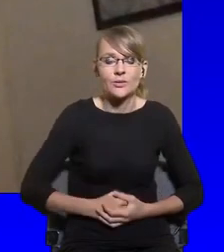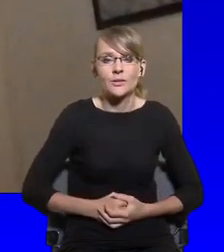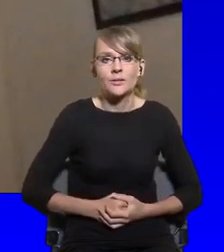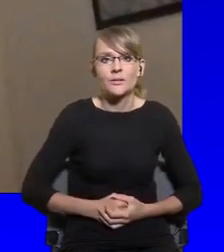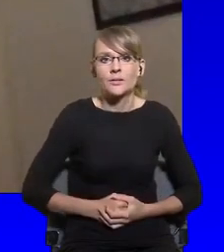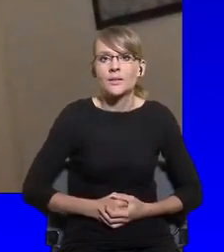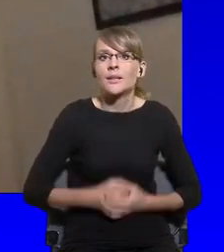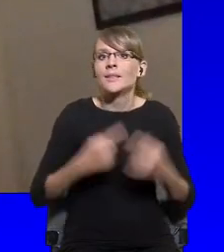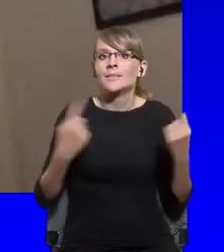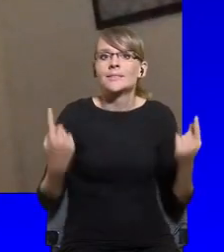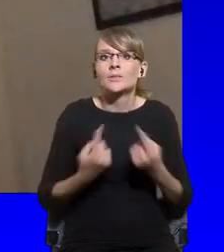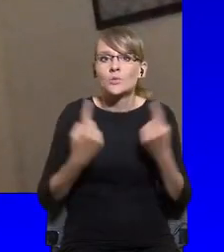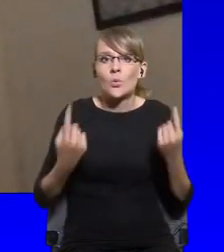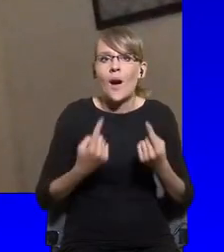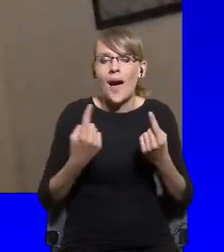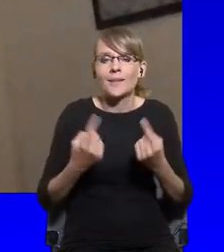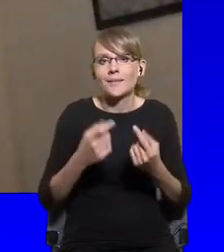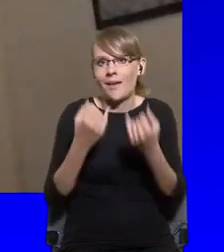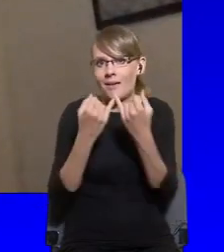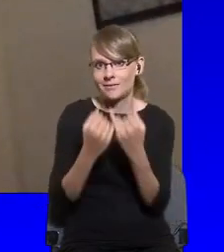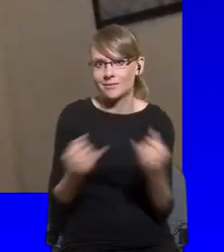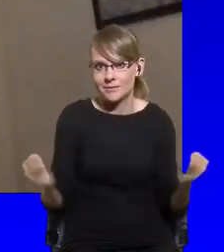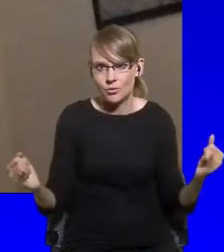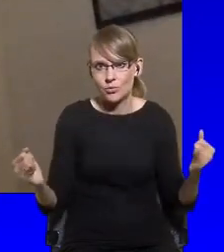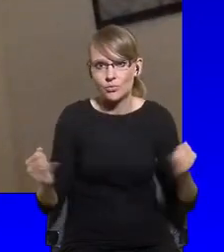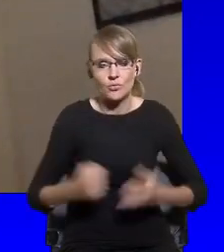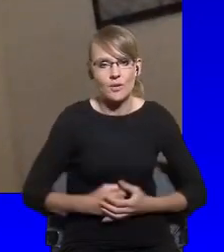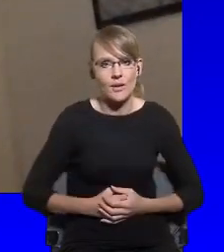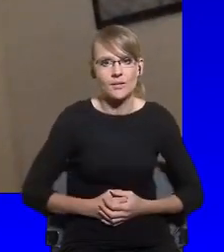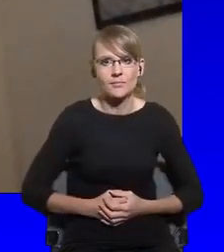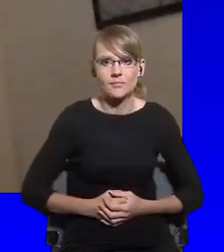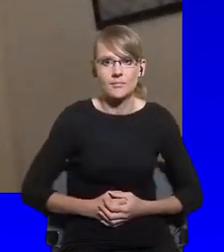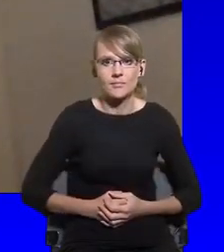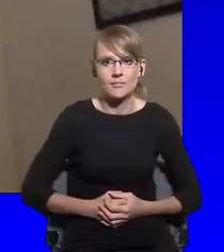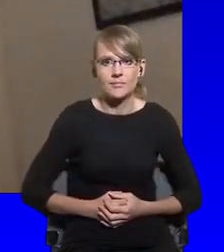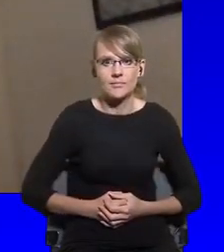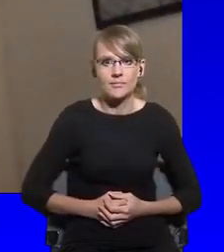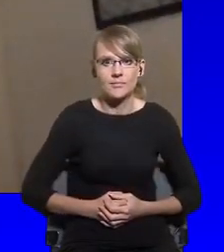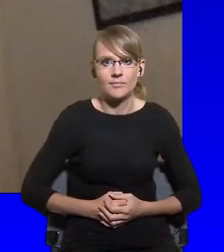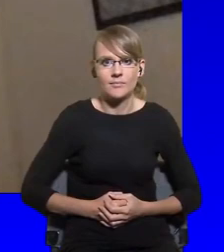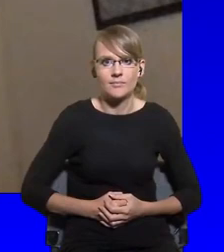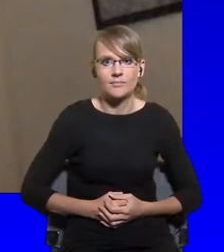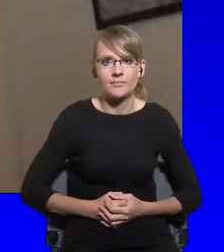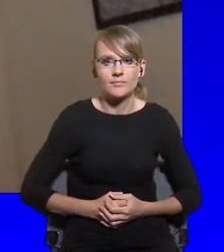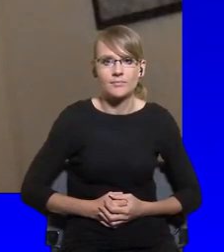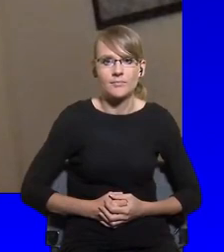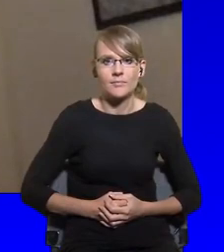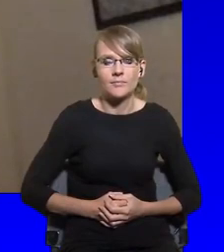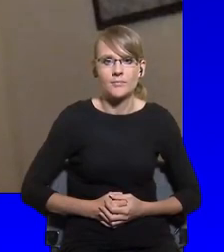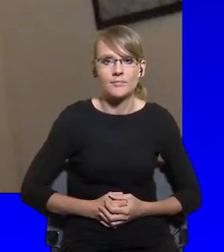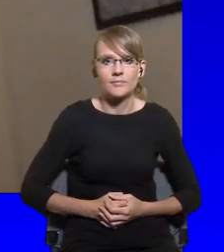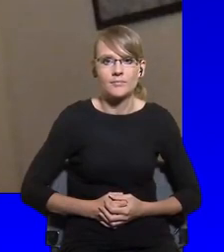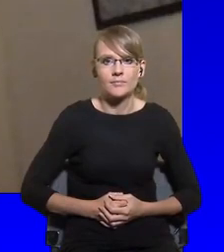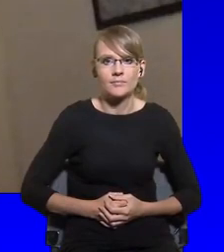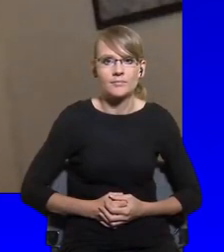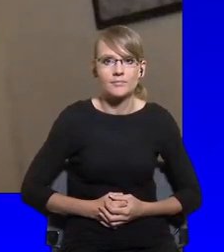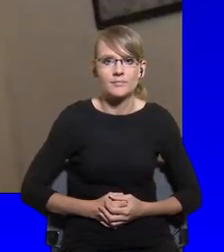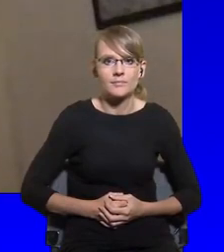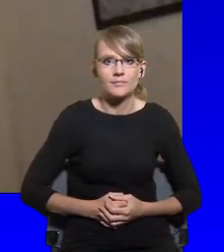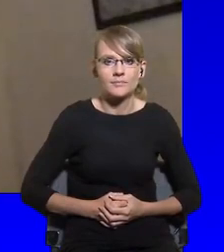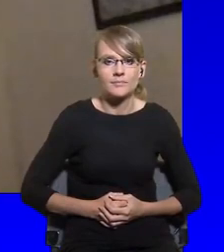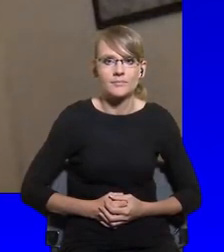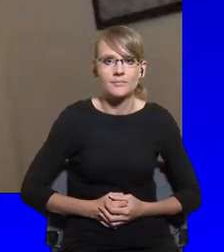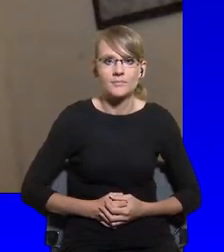I think the essence of COVID-19, unlike the global financial crisis, unlike the refugee